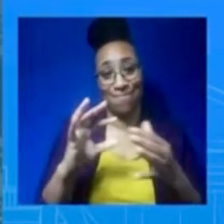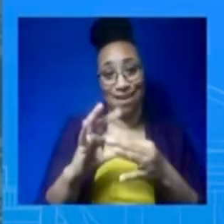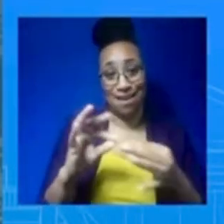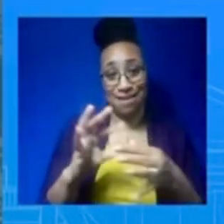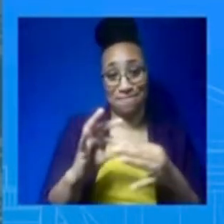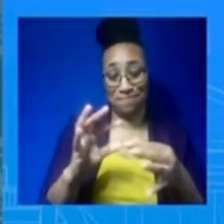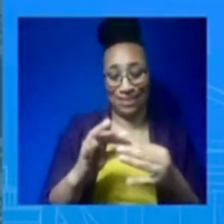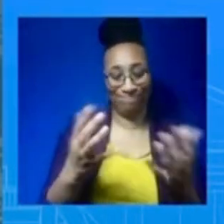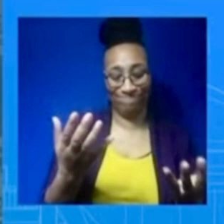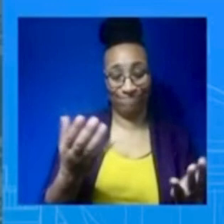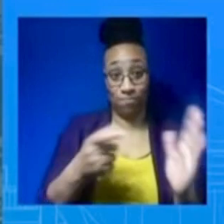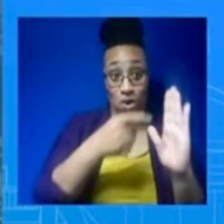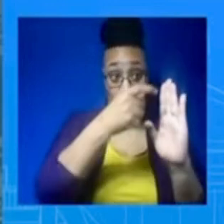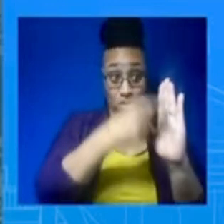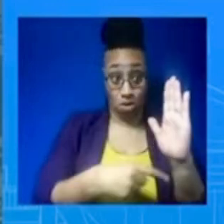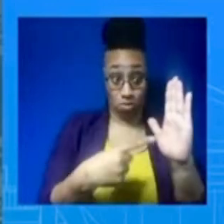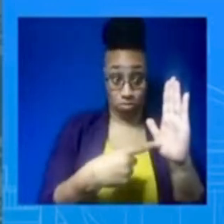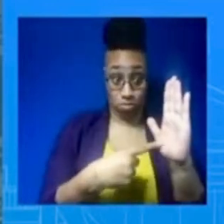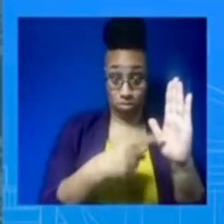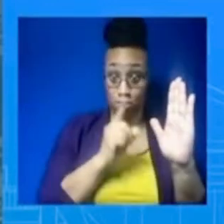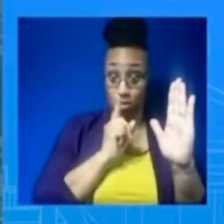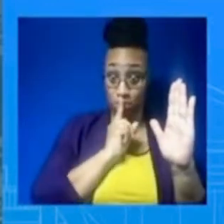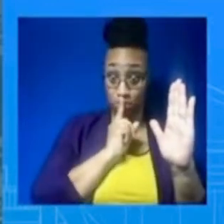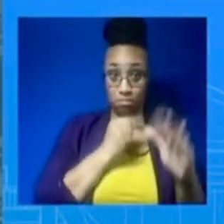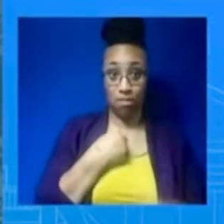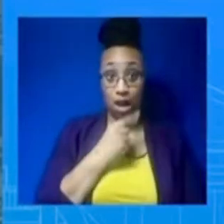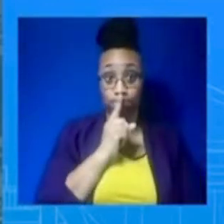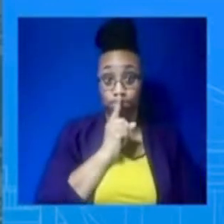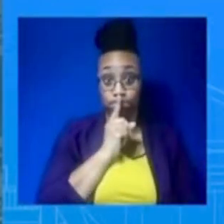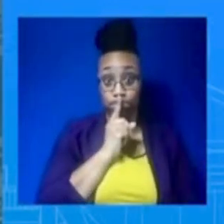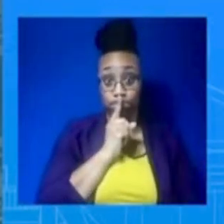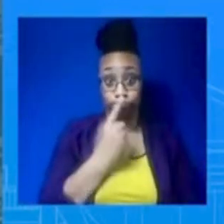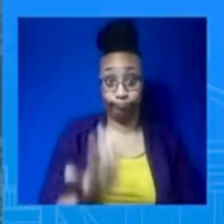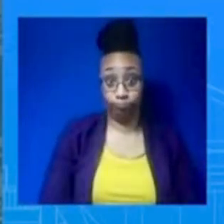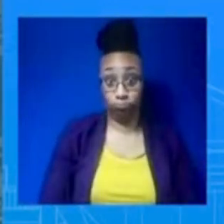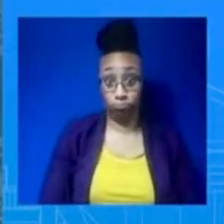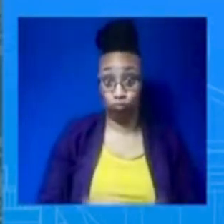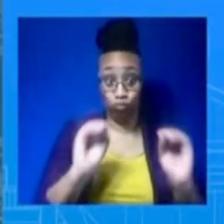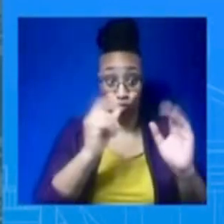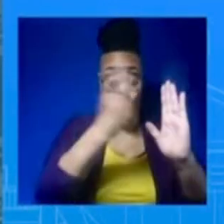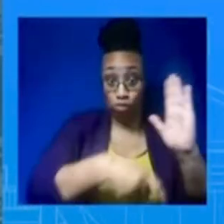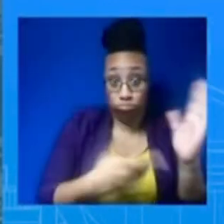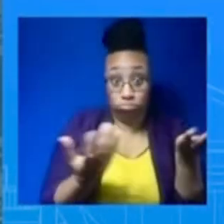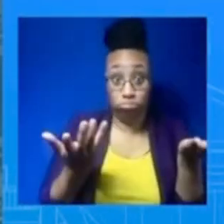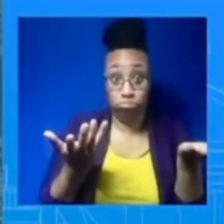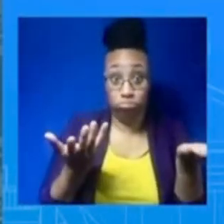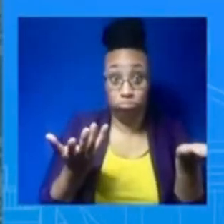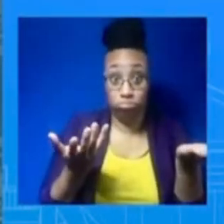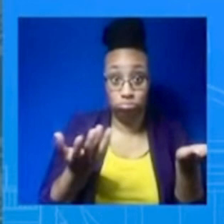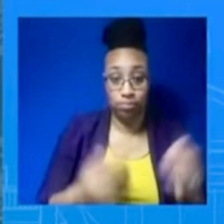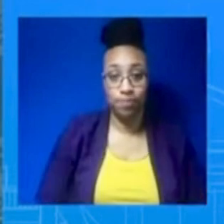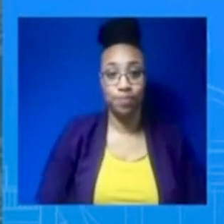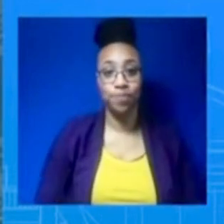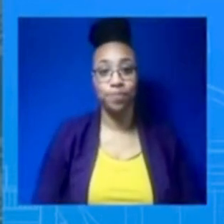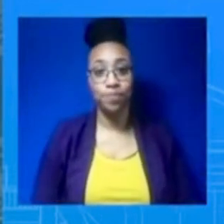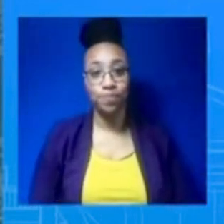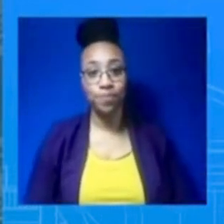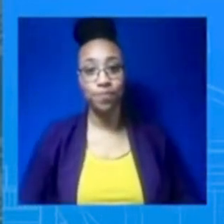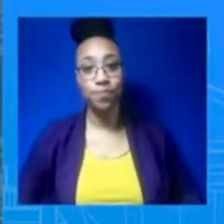and the specific nature of our ability to track it, the NORAD